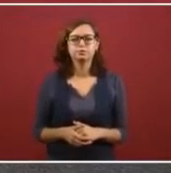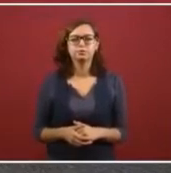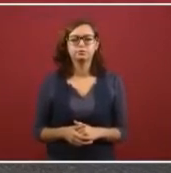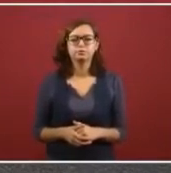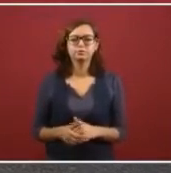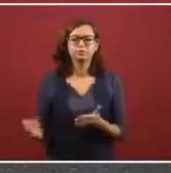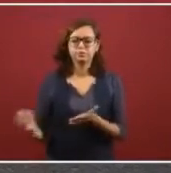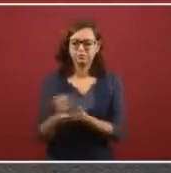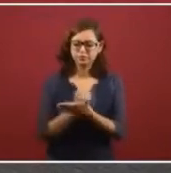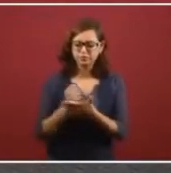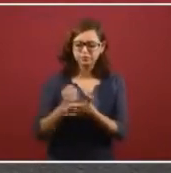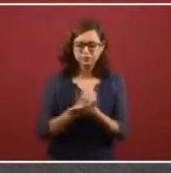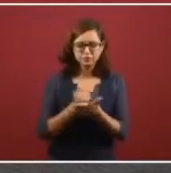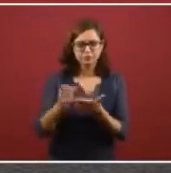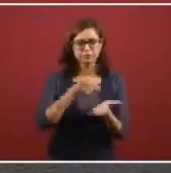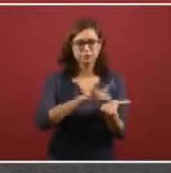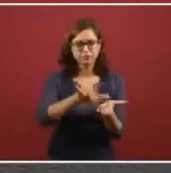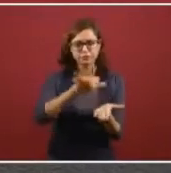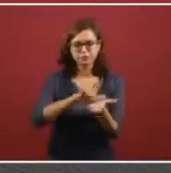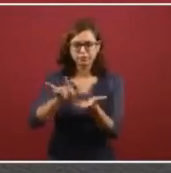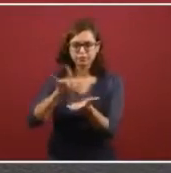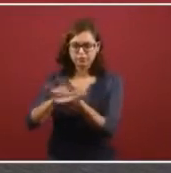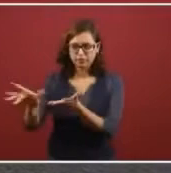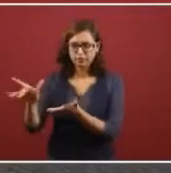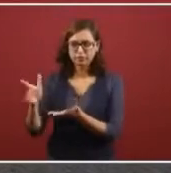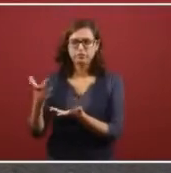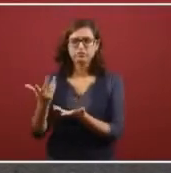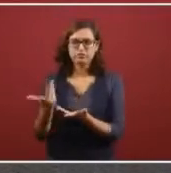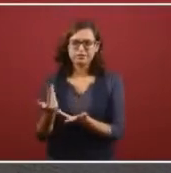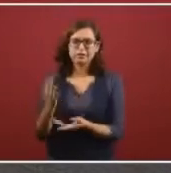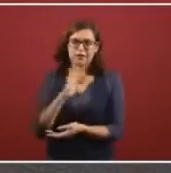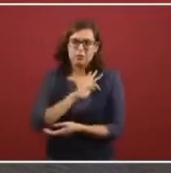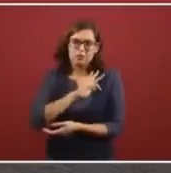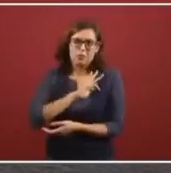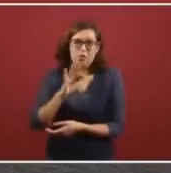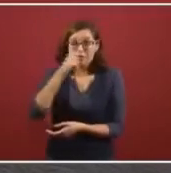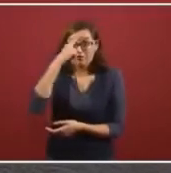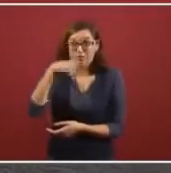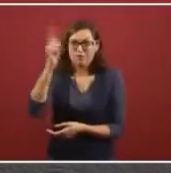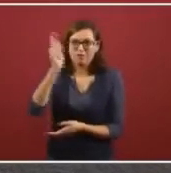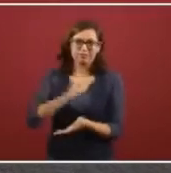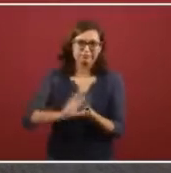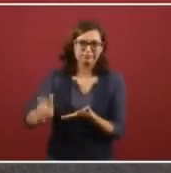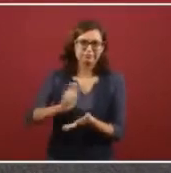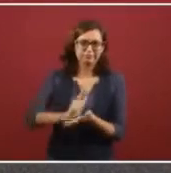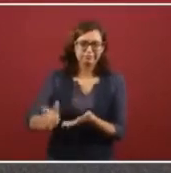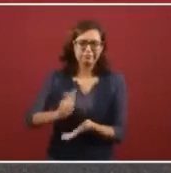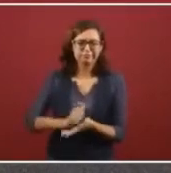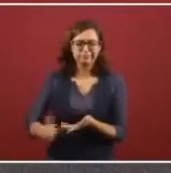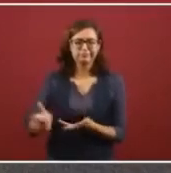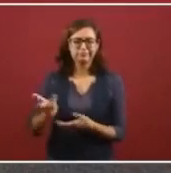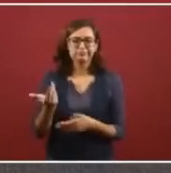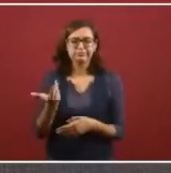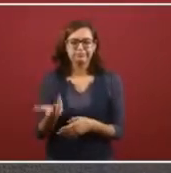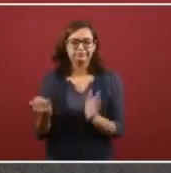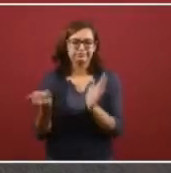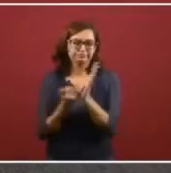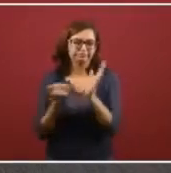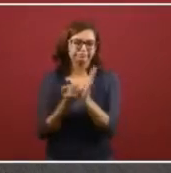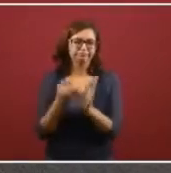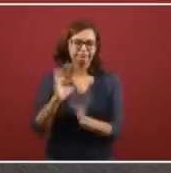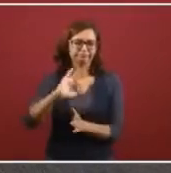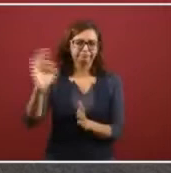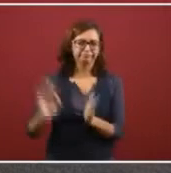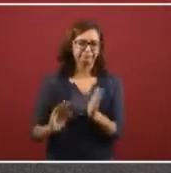So you can support yourself with credit. It's more rentable for the productive area.